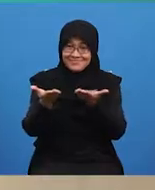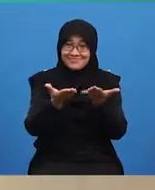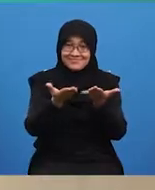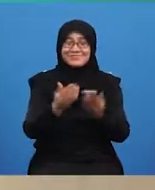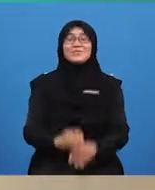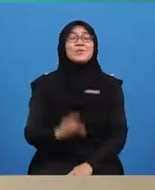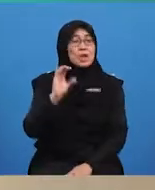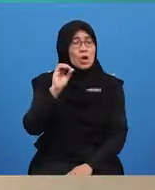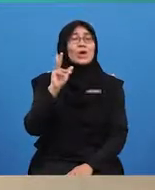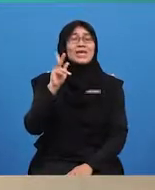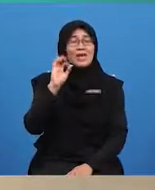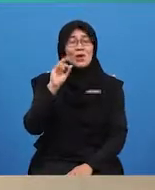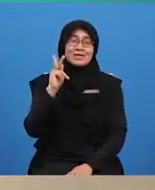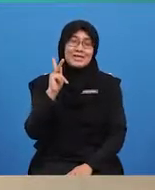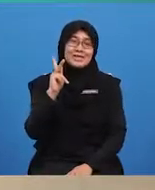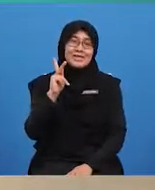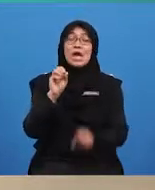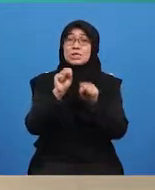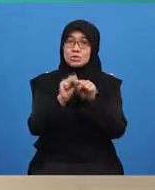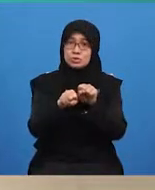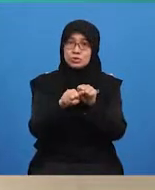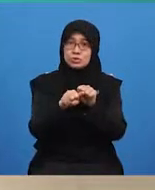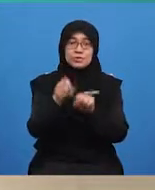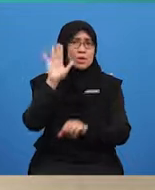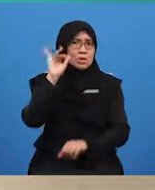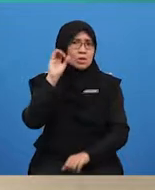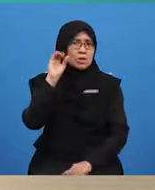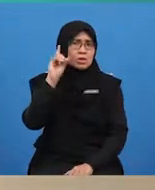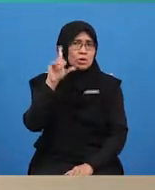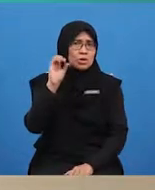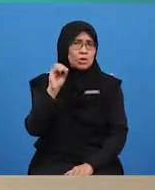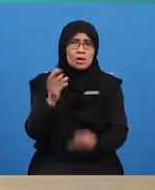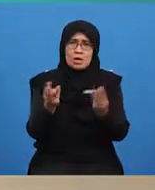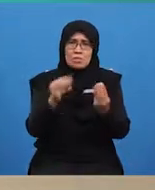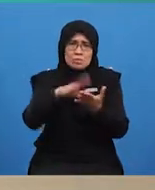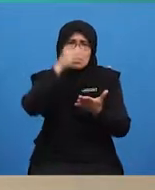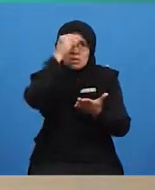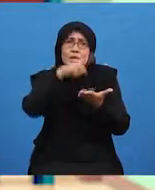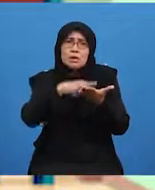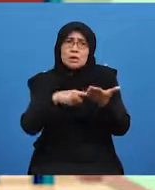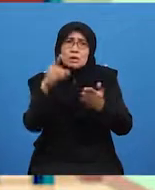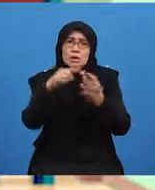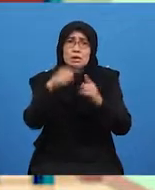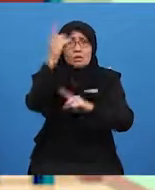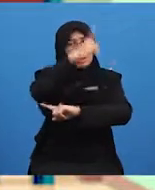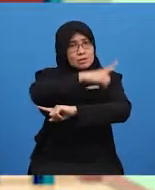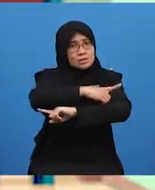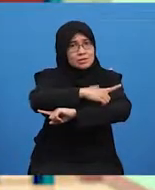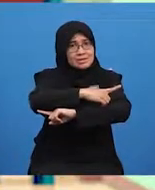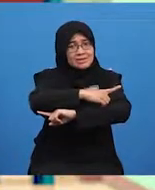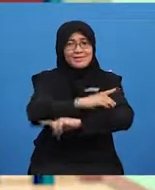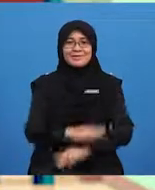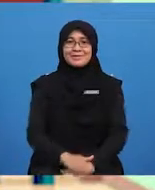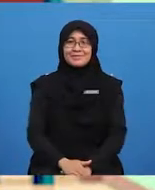All right, all right. So, YOLO, what are we going to learn today? Well,